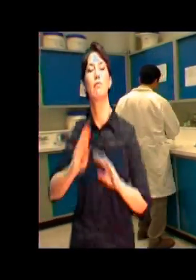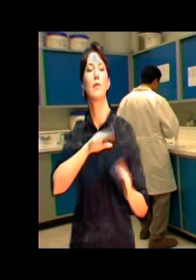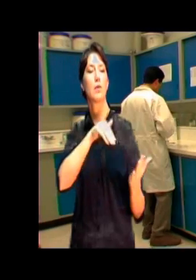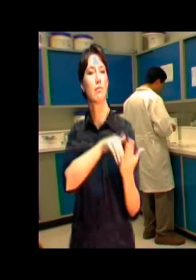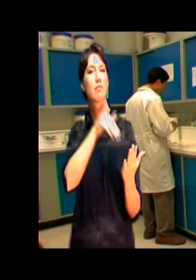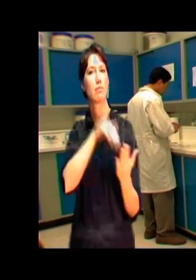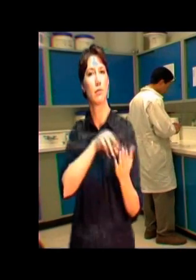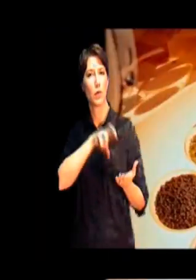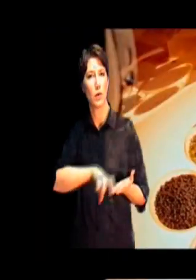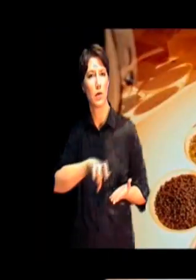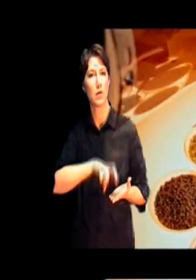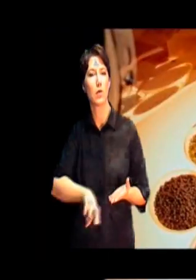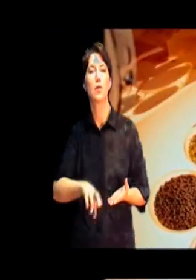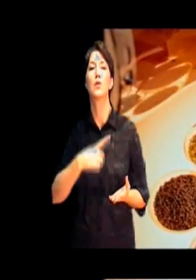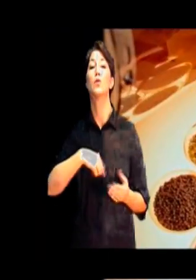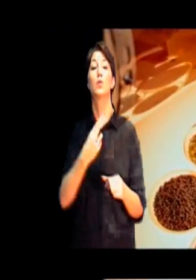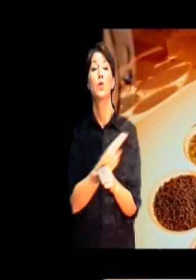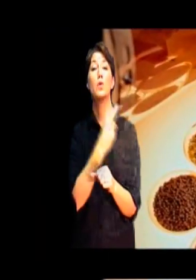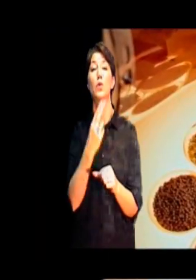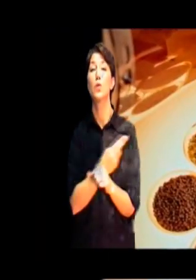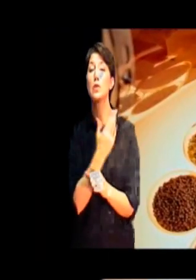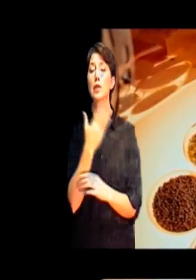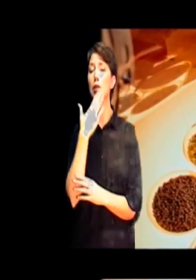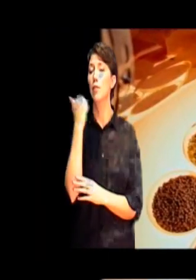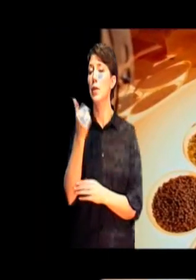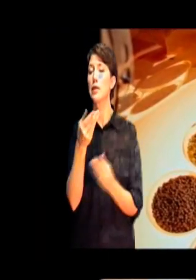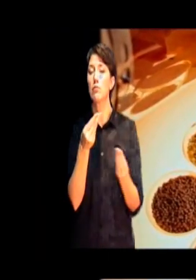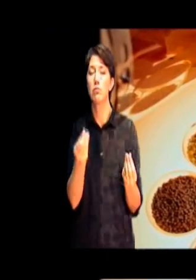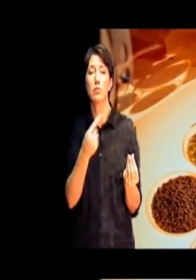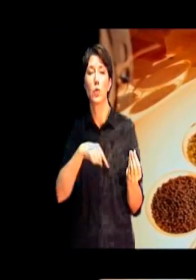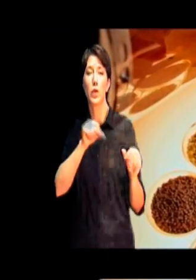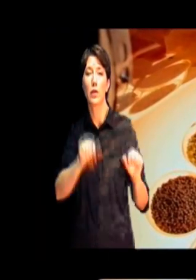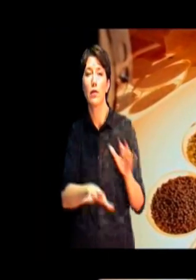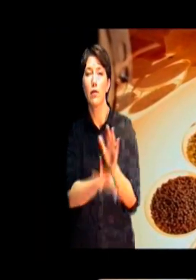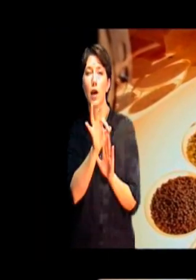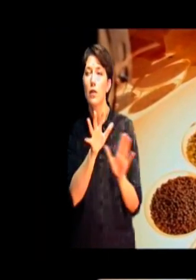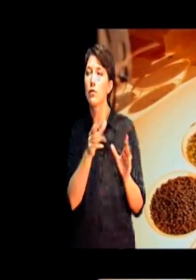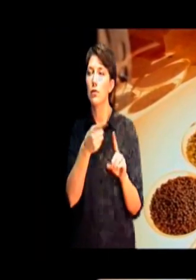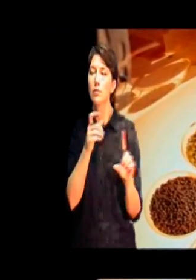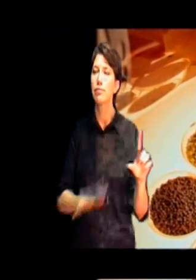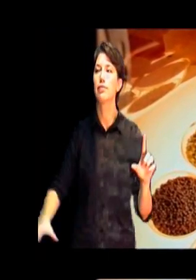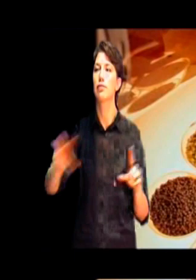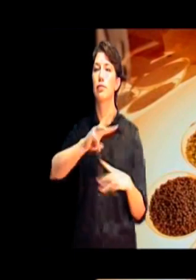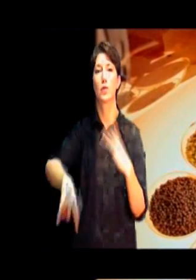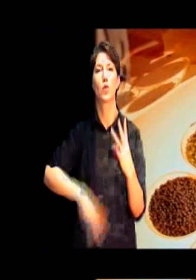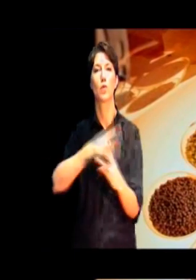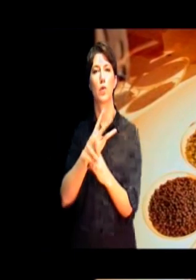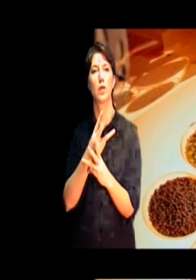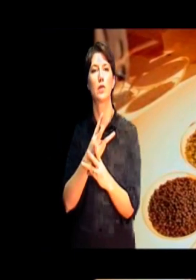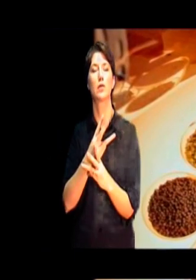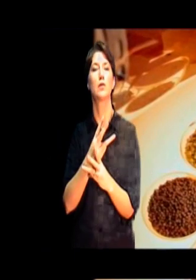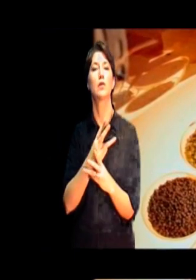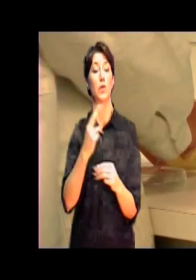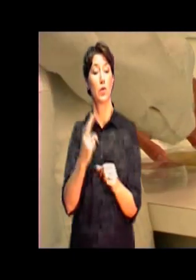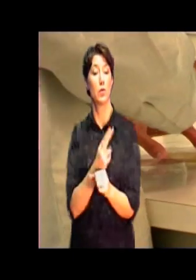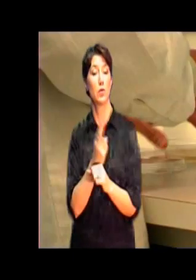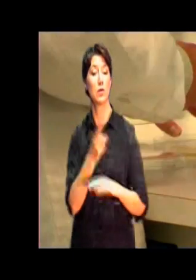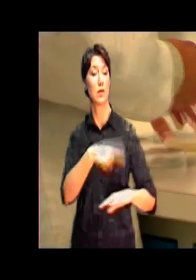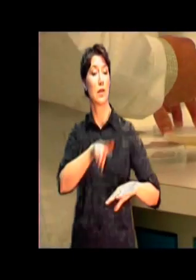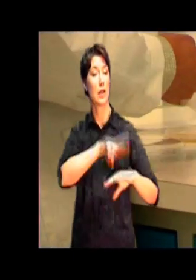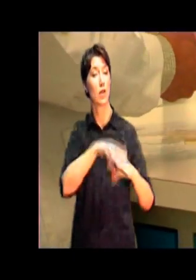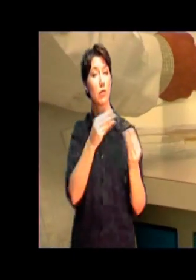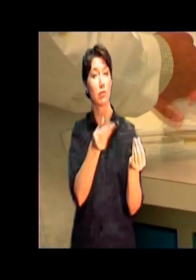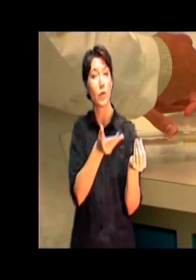formulas use state-of-the-art ingredients that are sourced from all over the world. There is a synergistic combination of natural